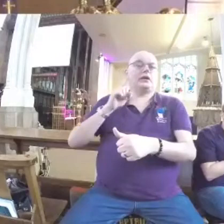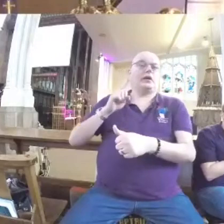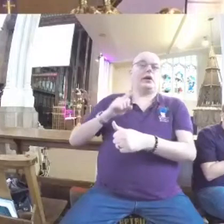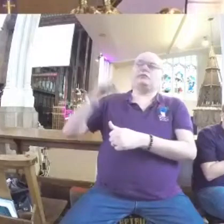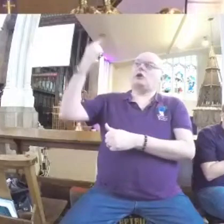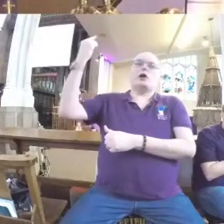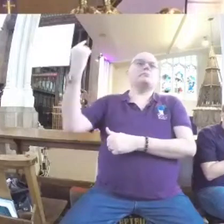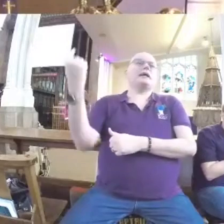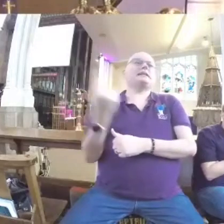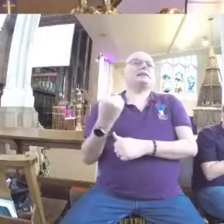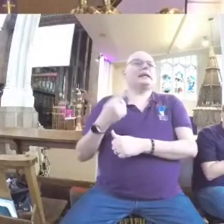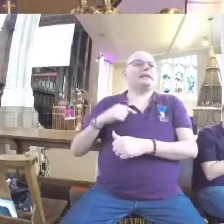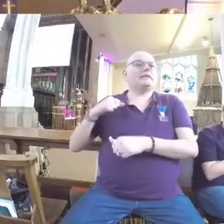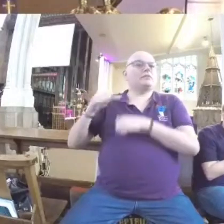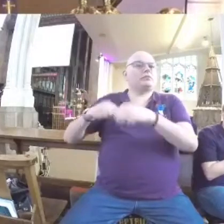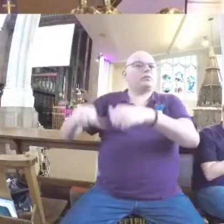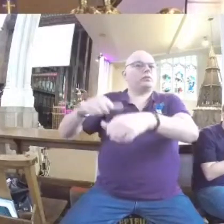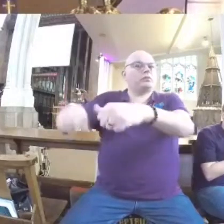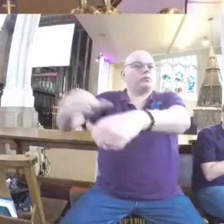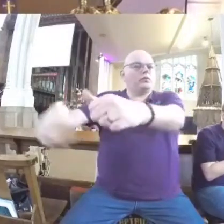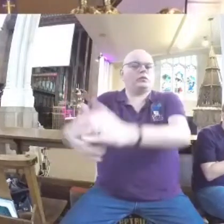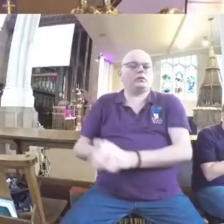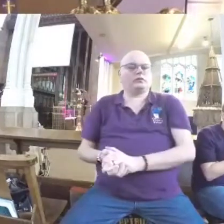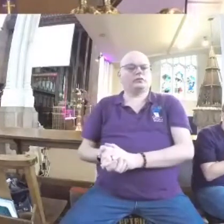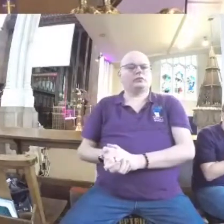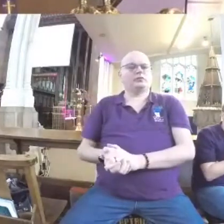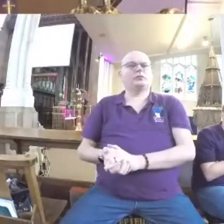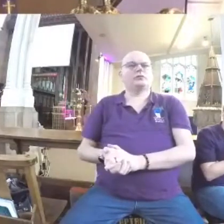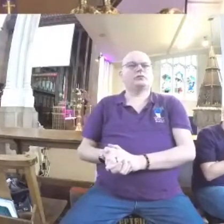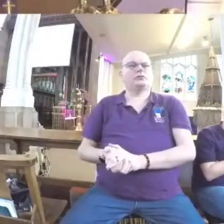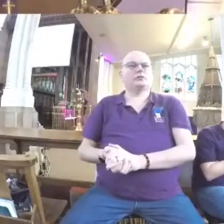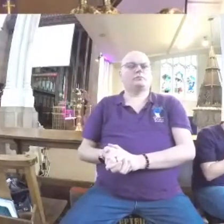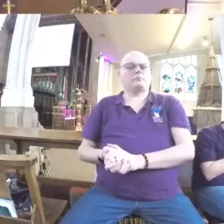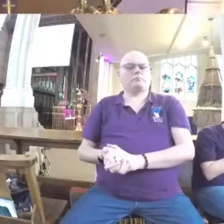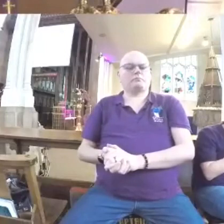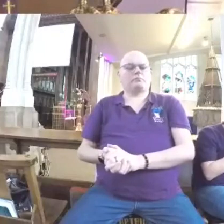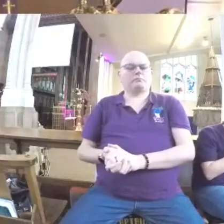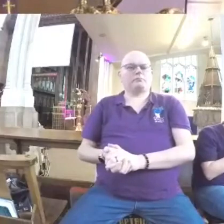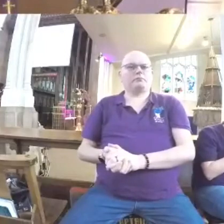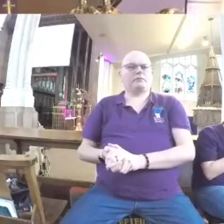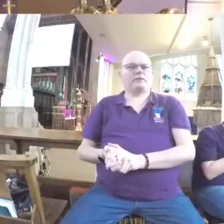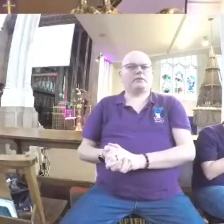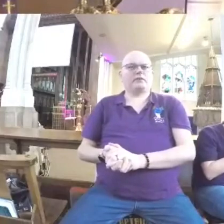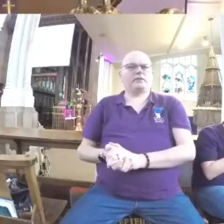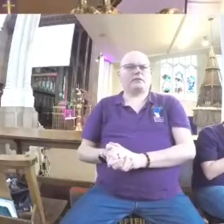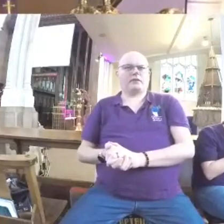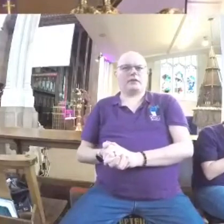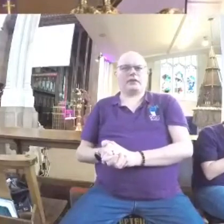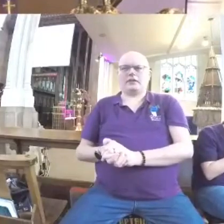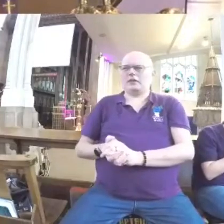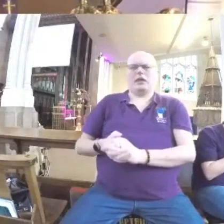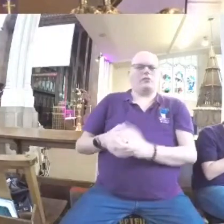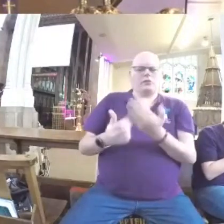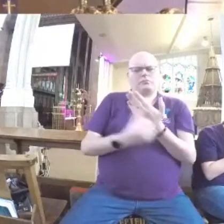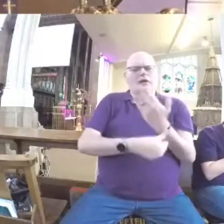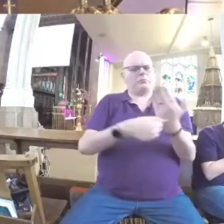or ancestors of Jesus, if you like. It can be easy to gloss over the actions of people we read about in the